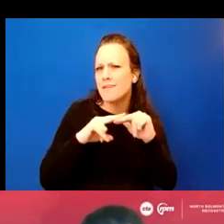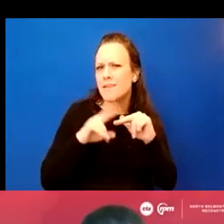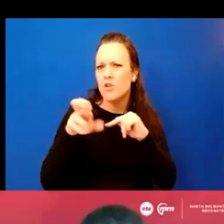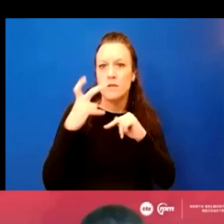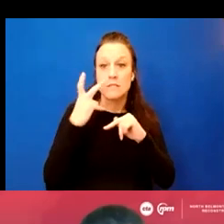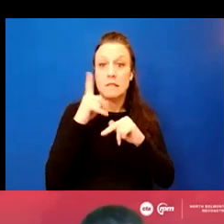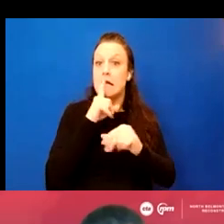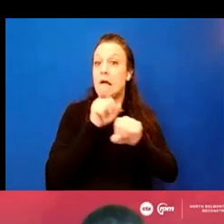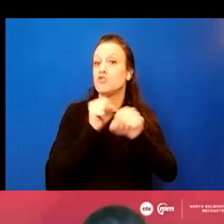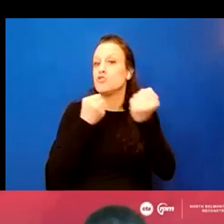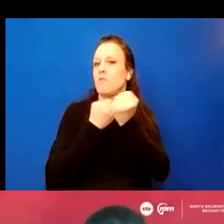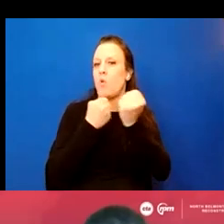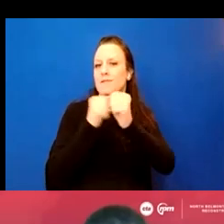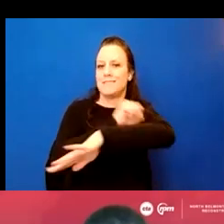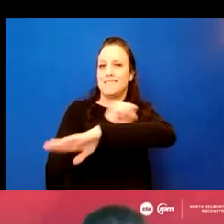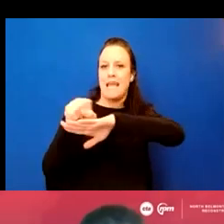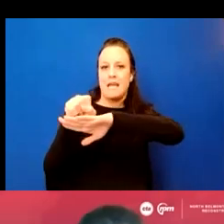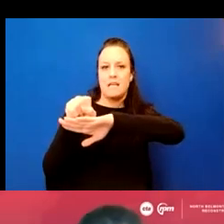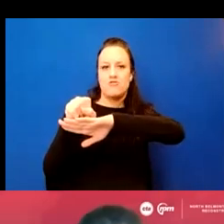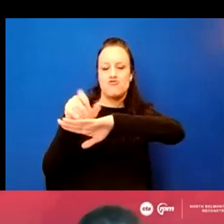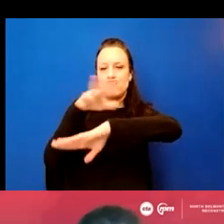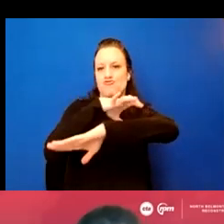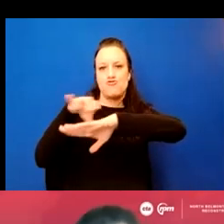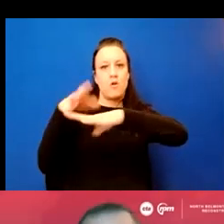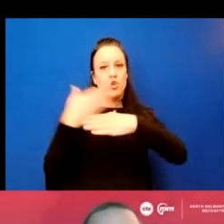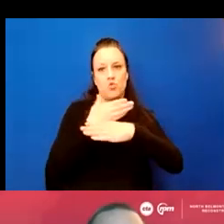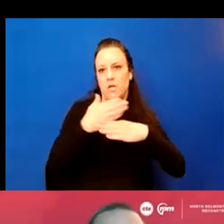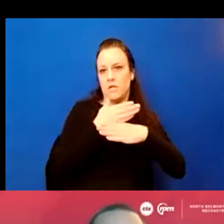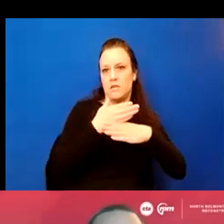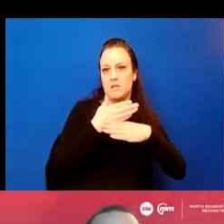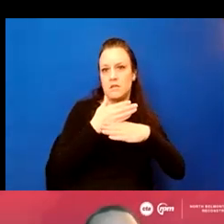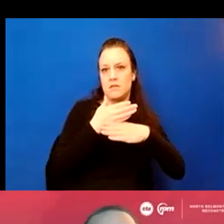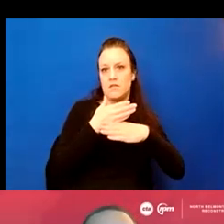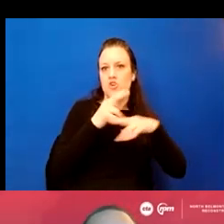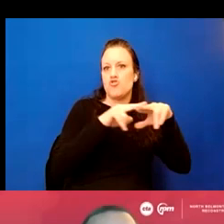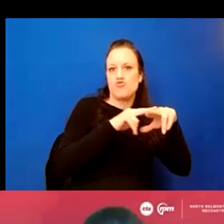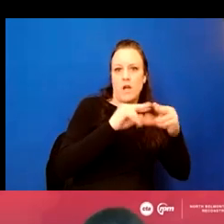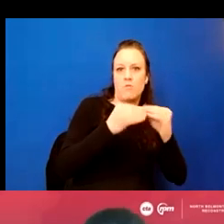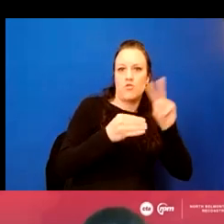supports the stage line, uh, construction between, uh, tracks two and three.